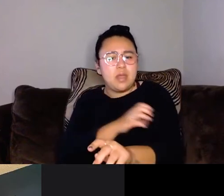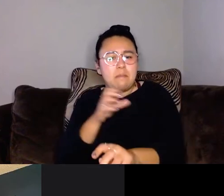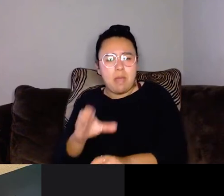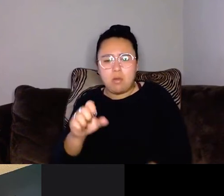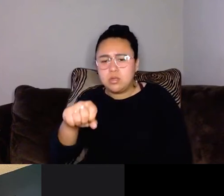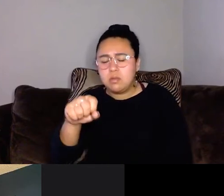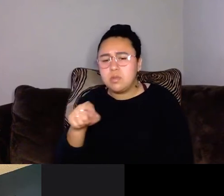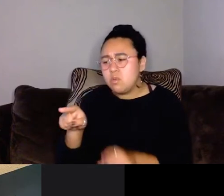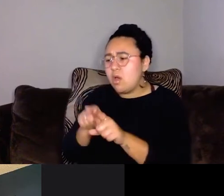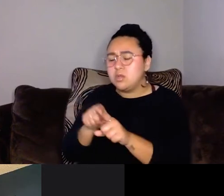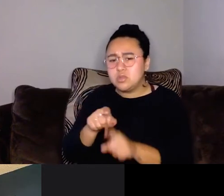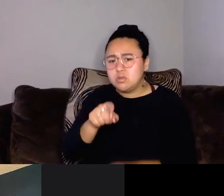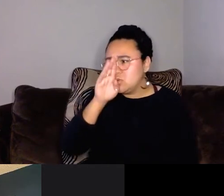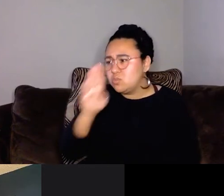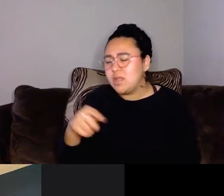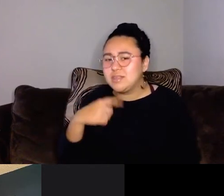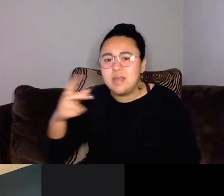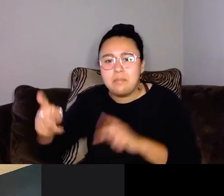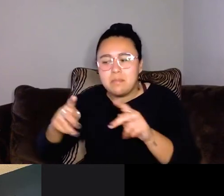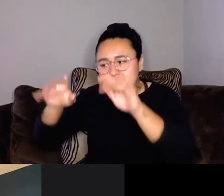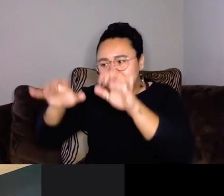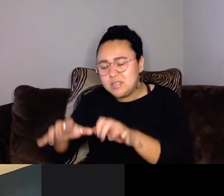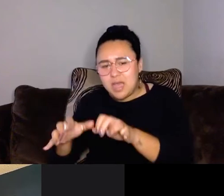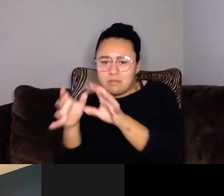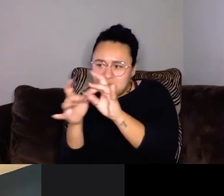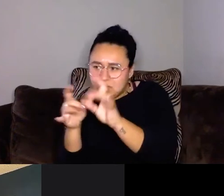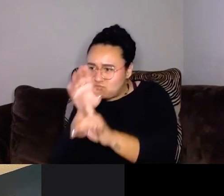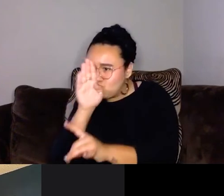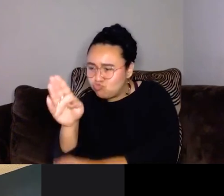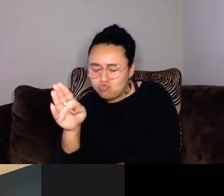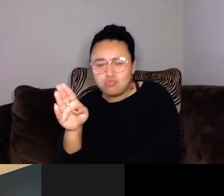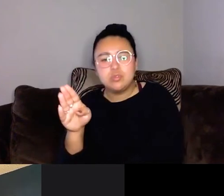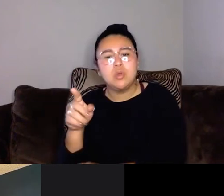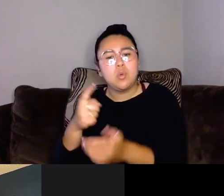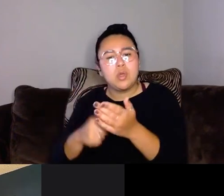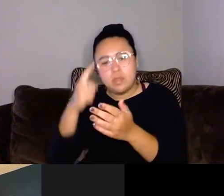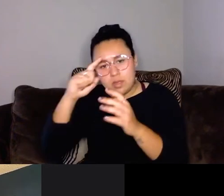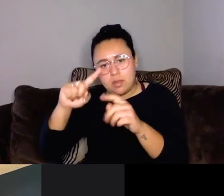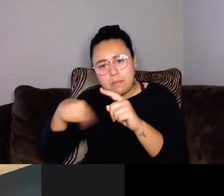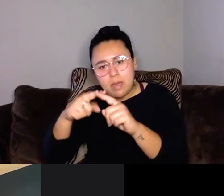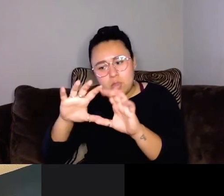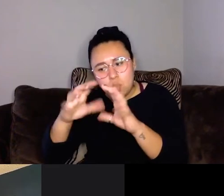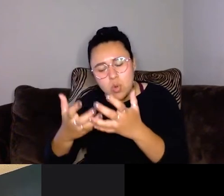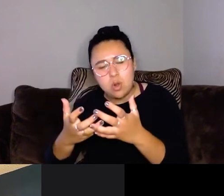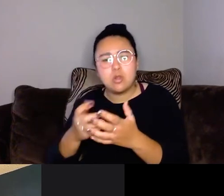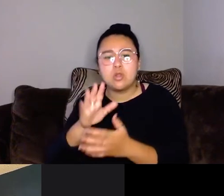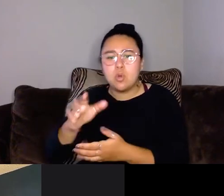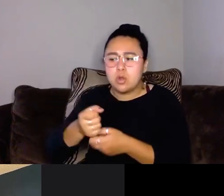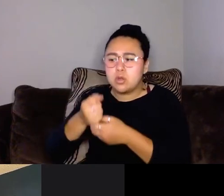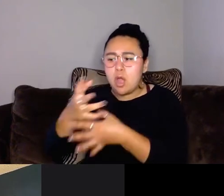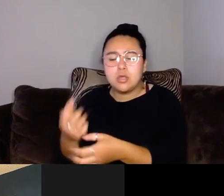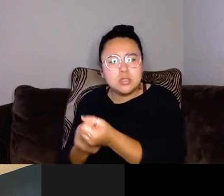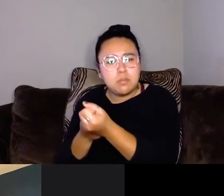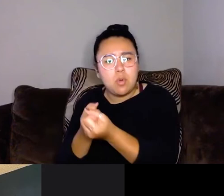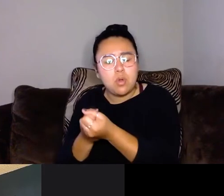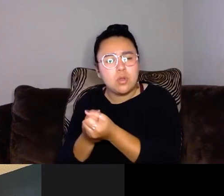But you also tell people pretty directly what you, what you think about the world and the causes that you're interested in. Um, and what